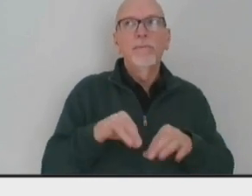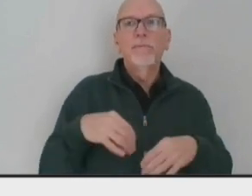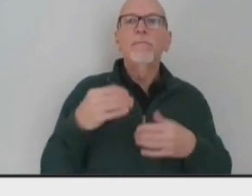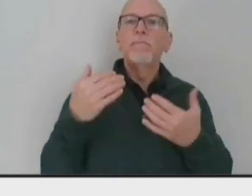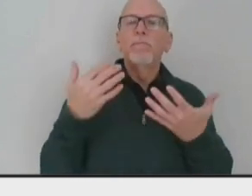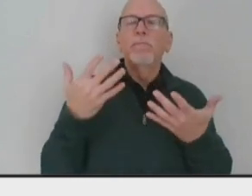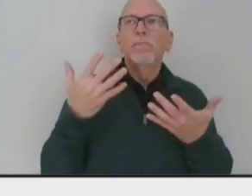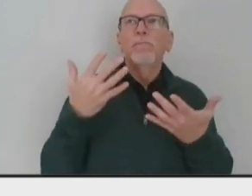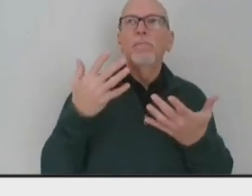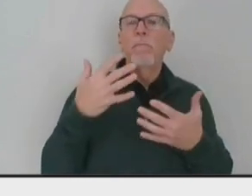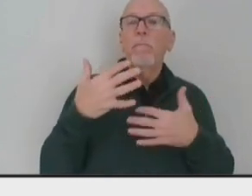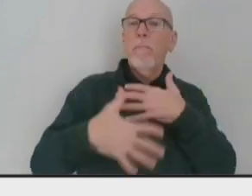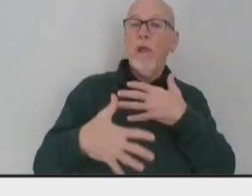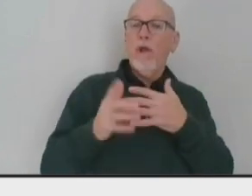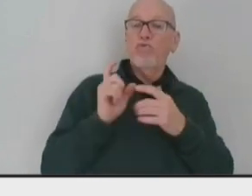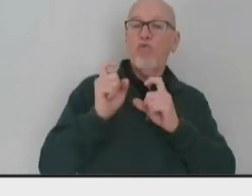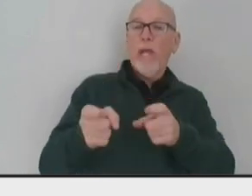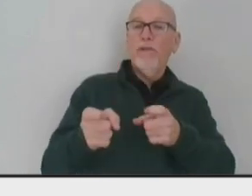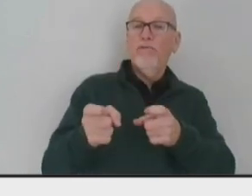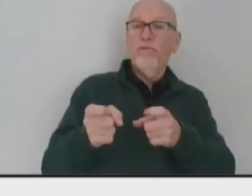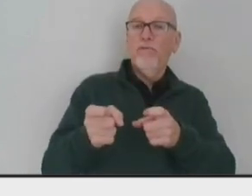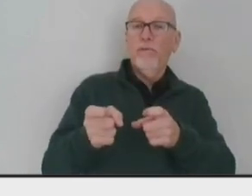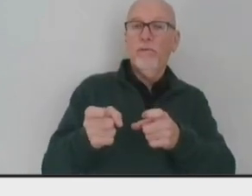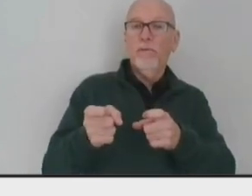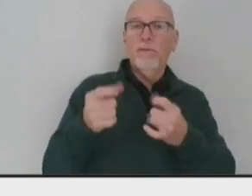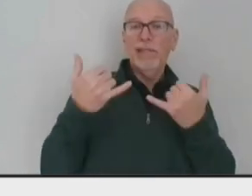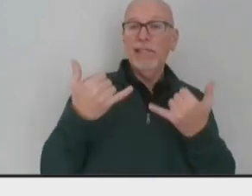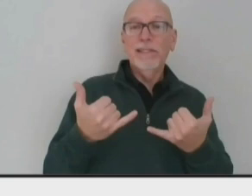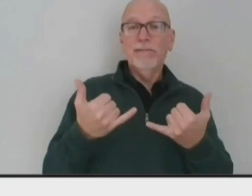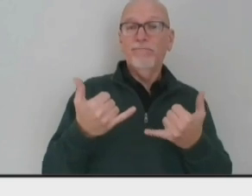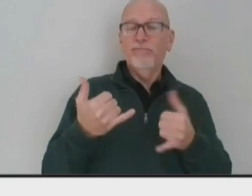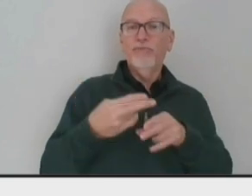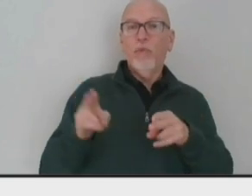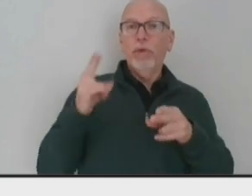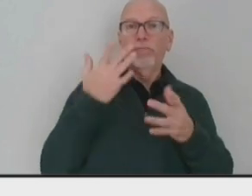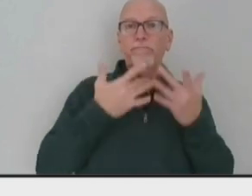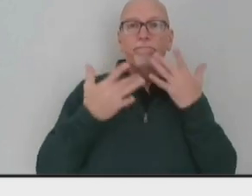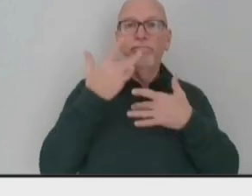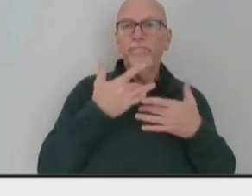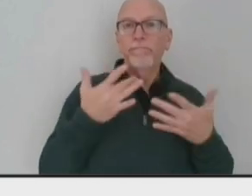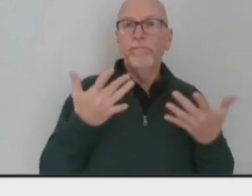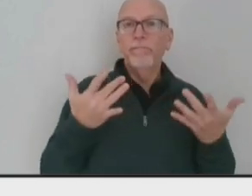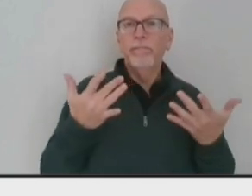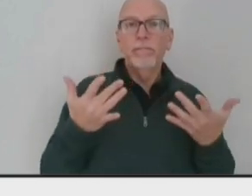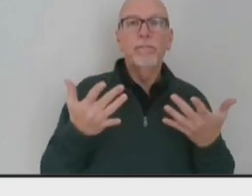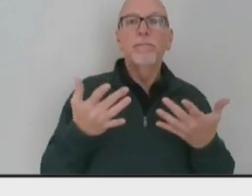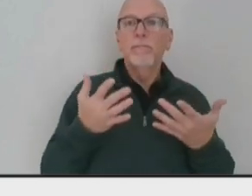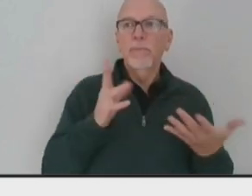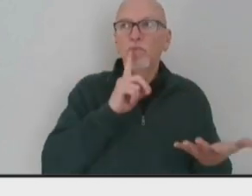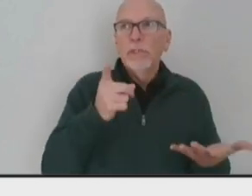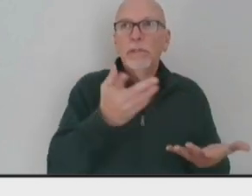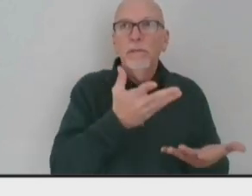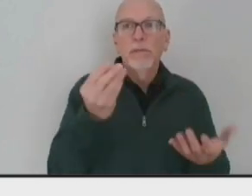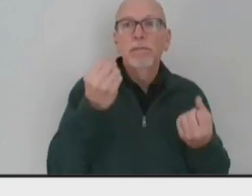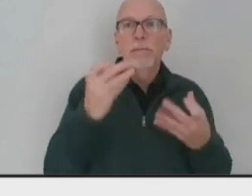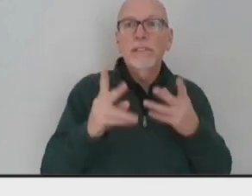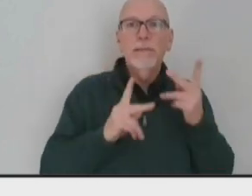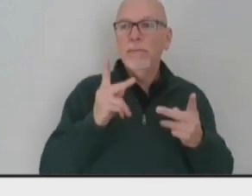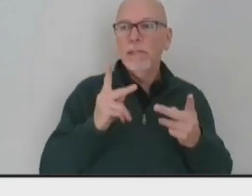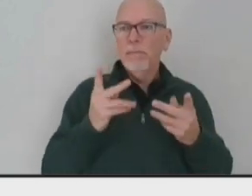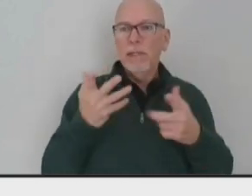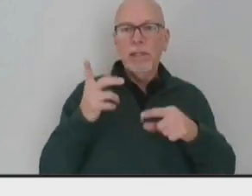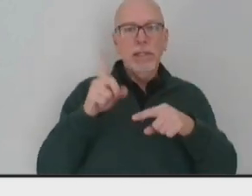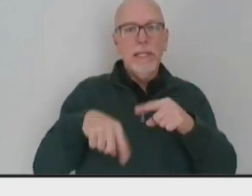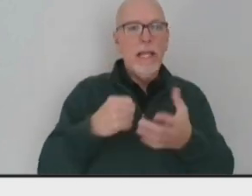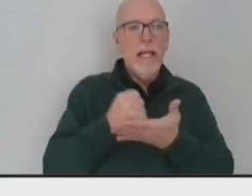you know, the blood donation shortages are there, and they're real, and many people can help. So if you